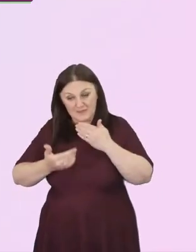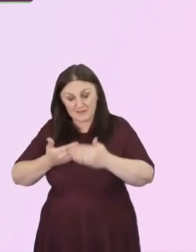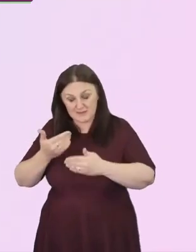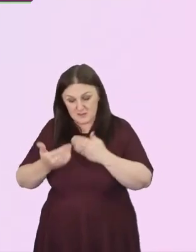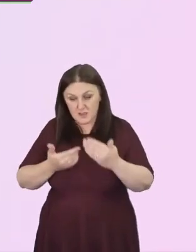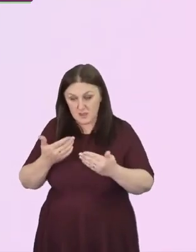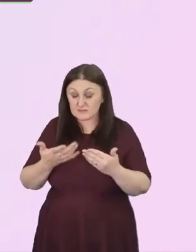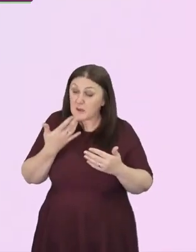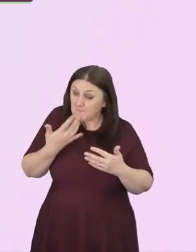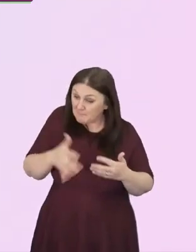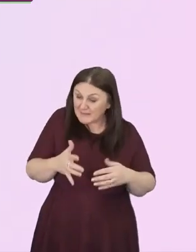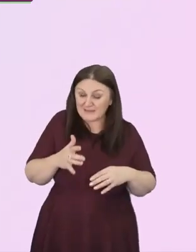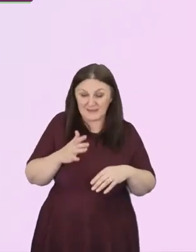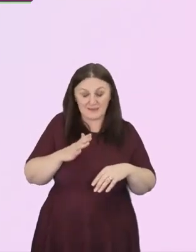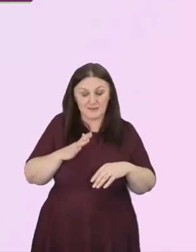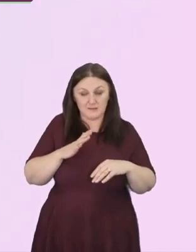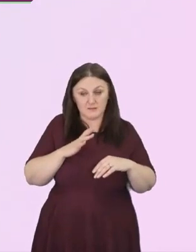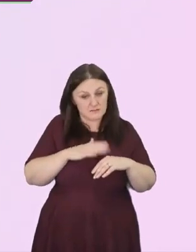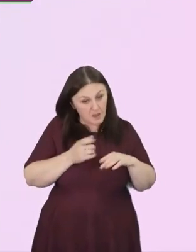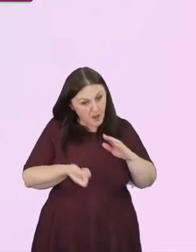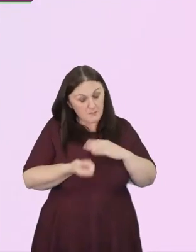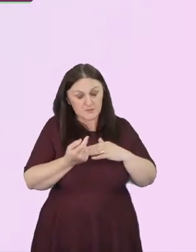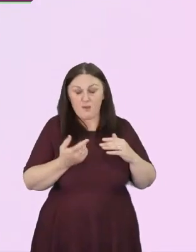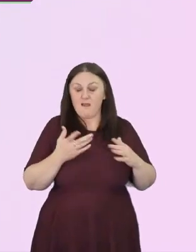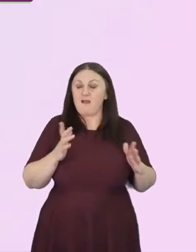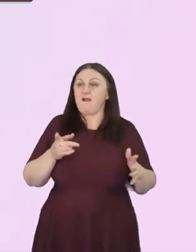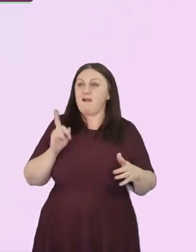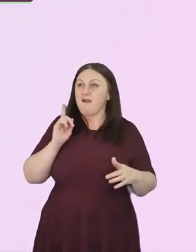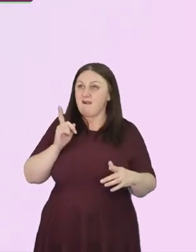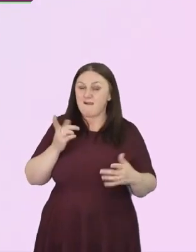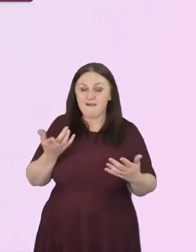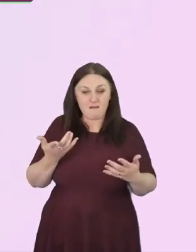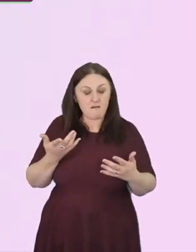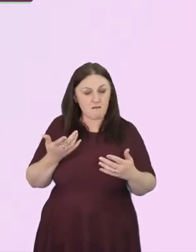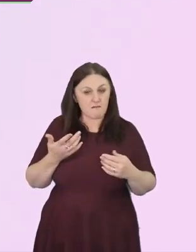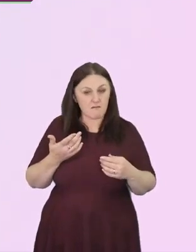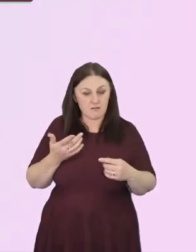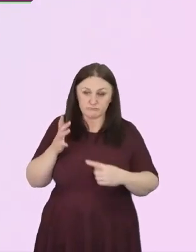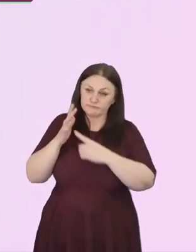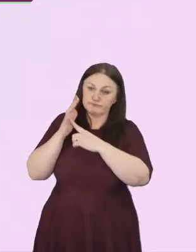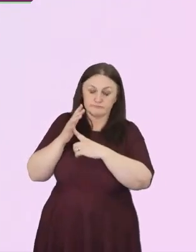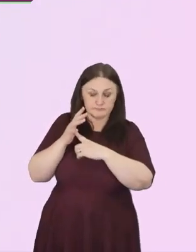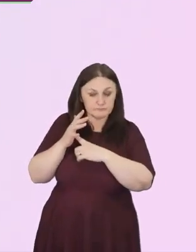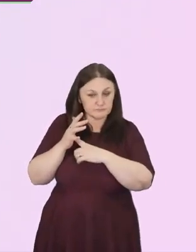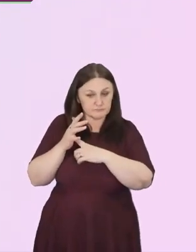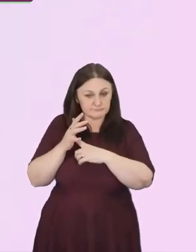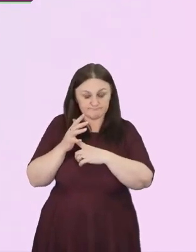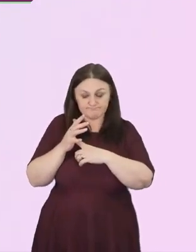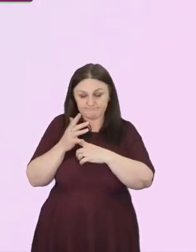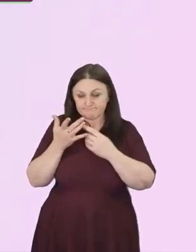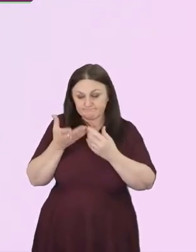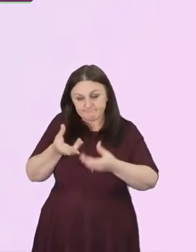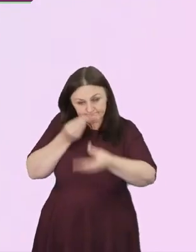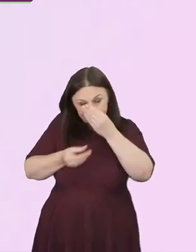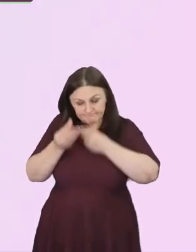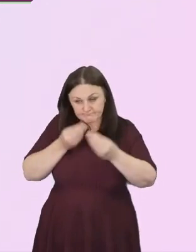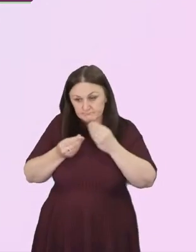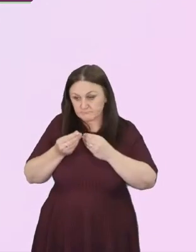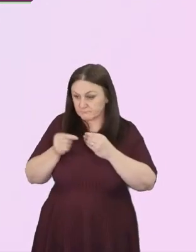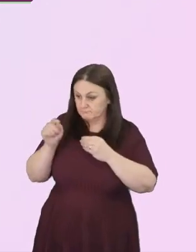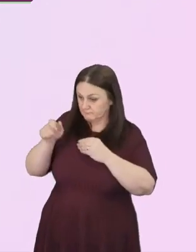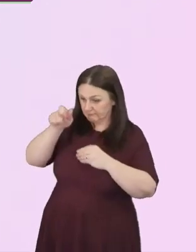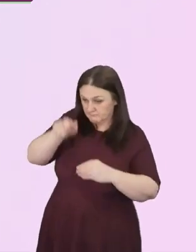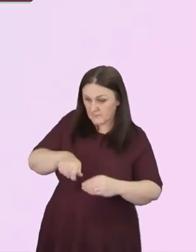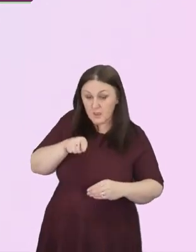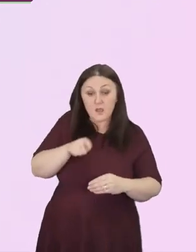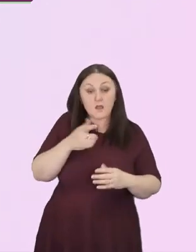be with. The former missionary who has re-read her own letters